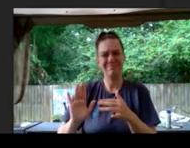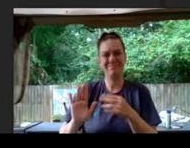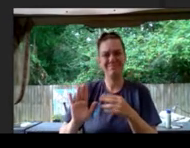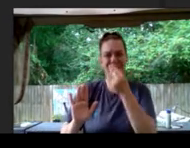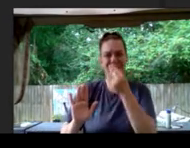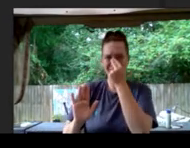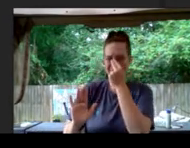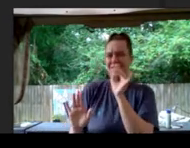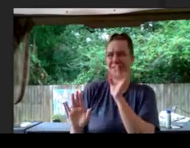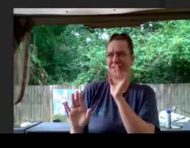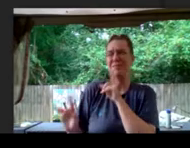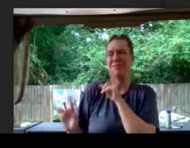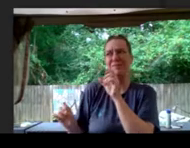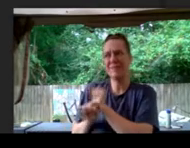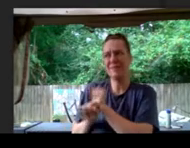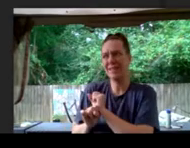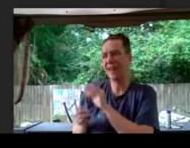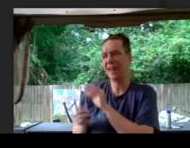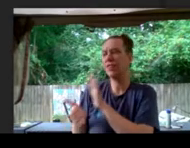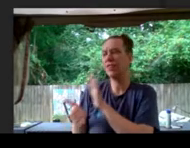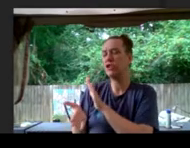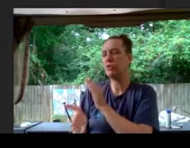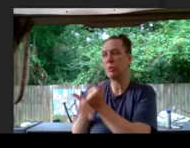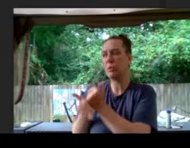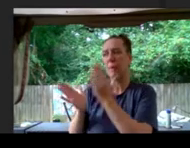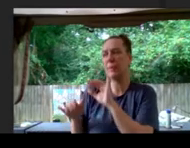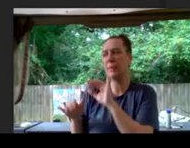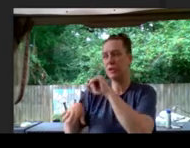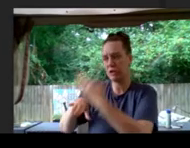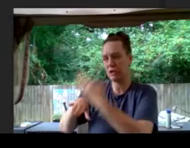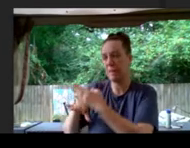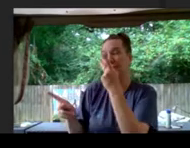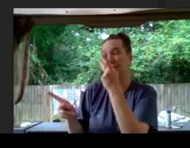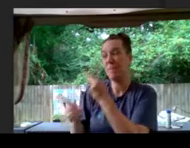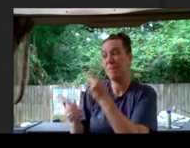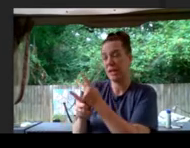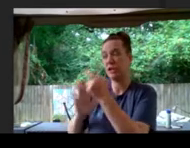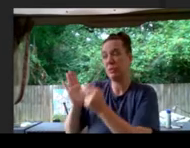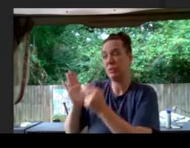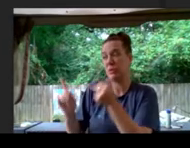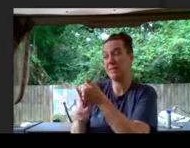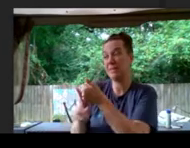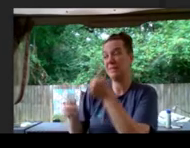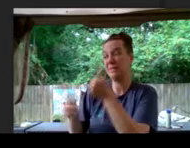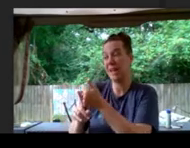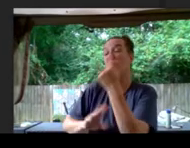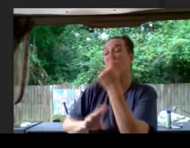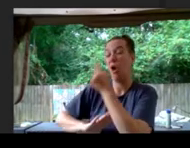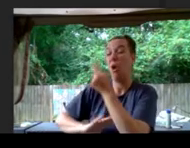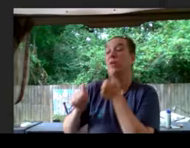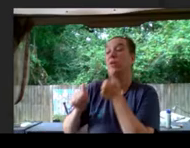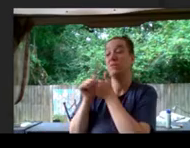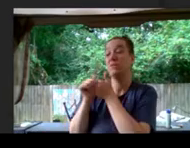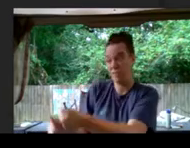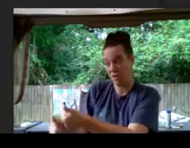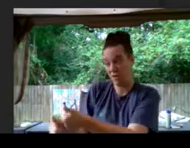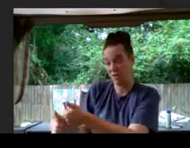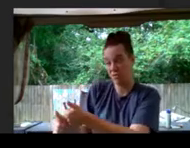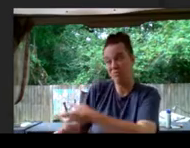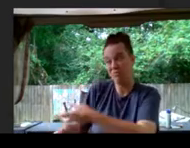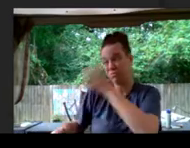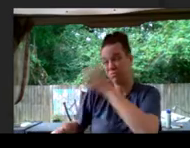said Niles. The school helper's job is to make sure the rules are always followed.